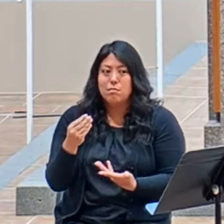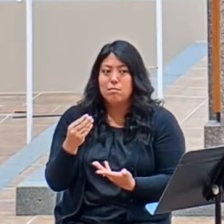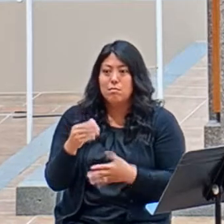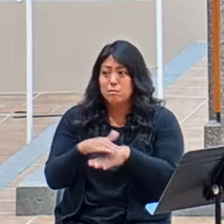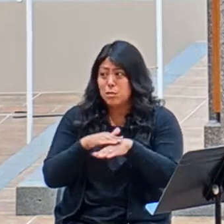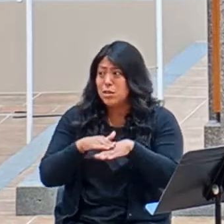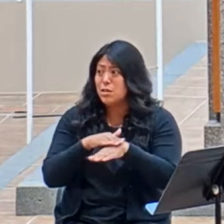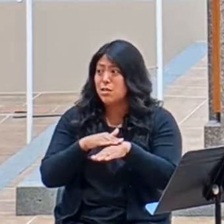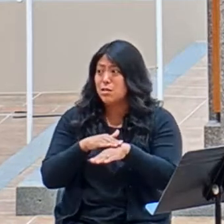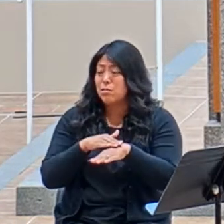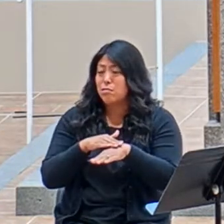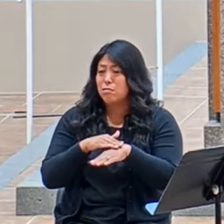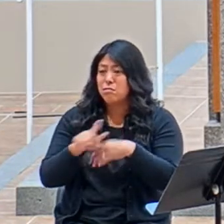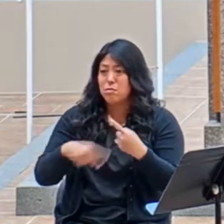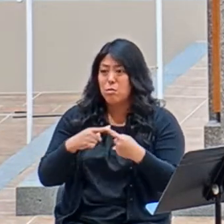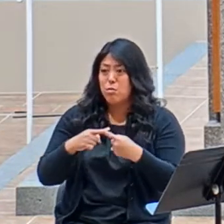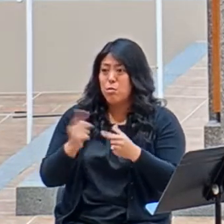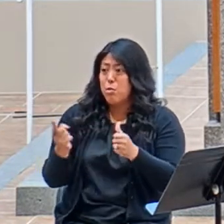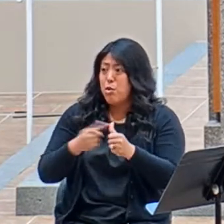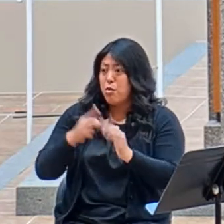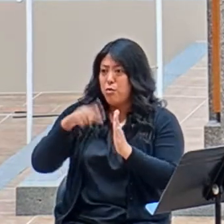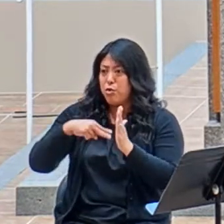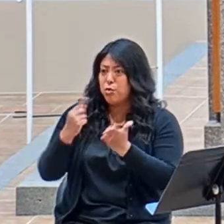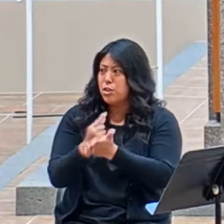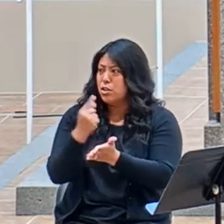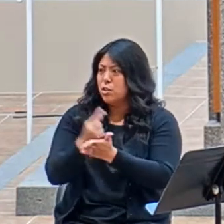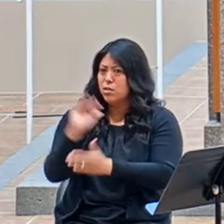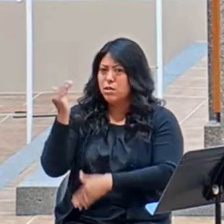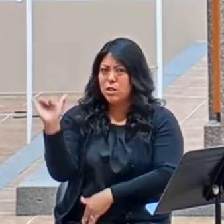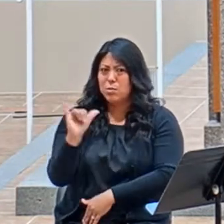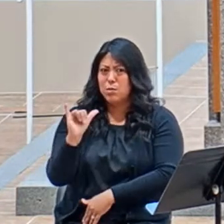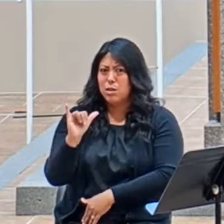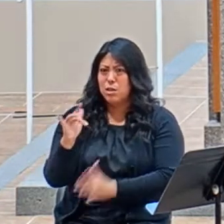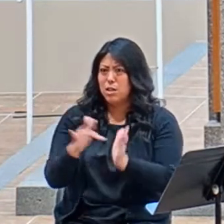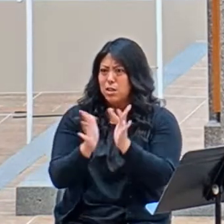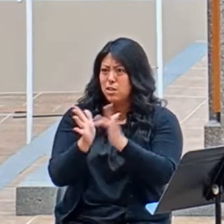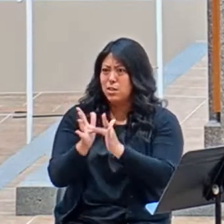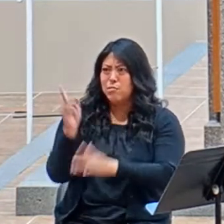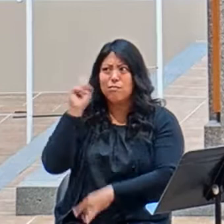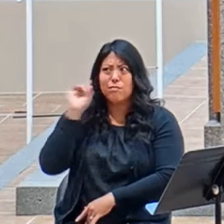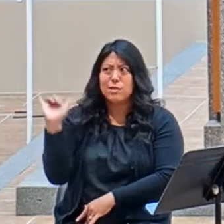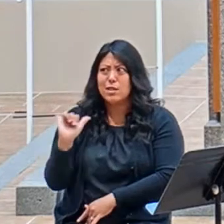when I first read the gospel, it seems like Jesus is a little grumpy.